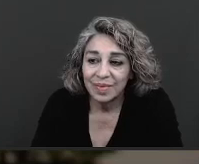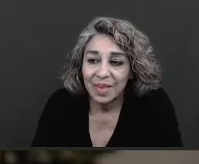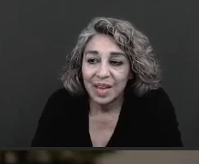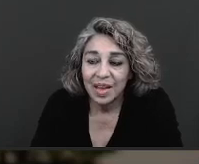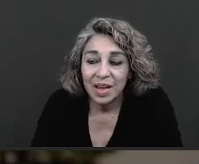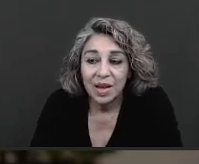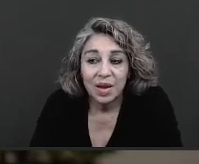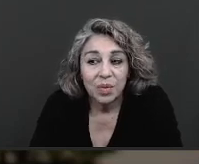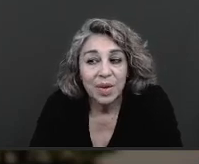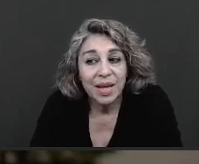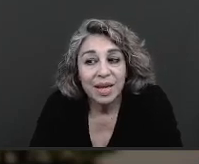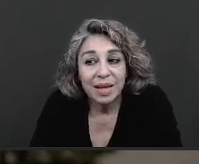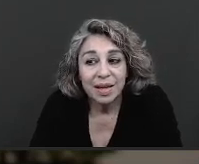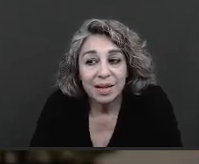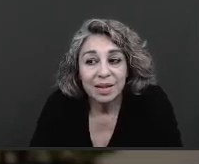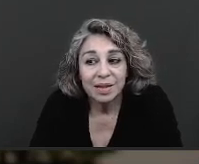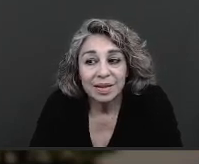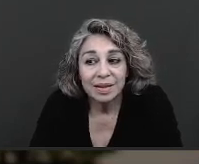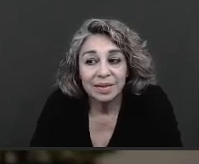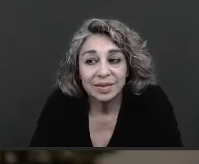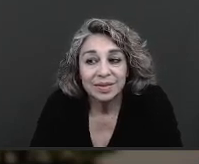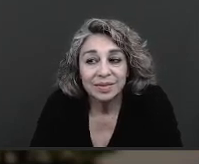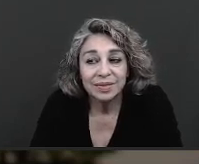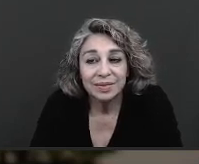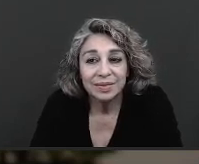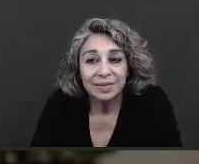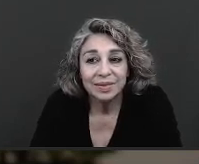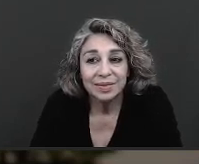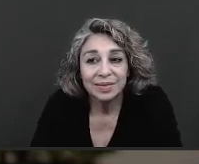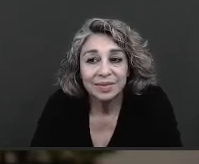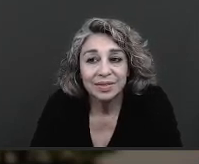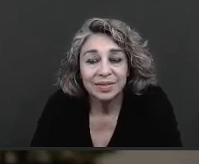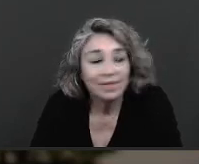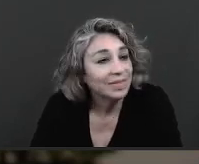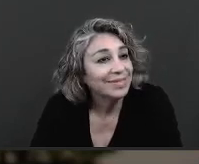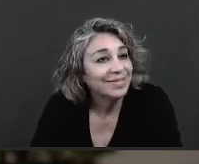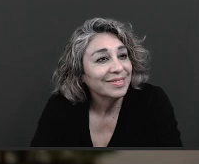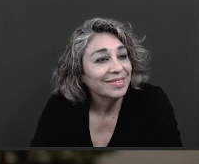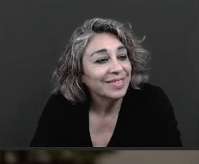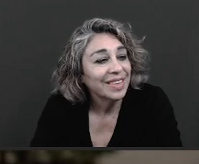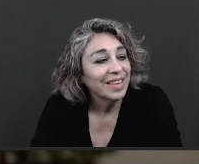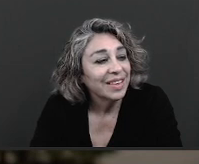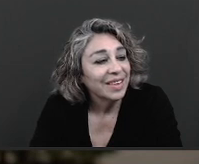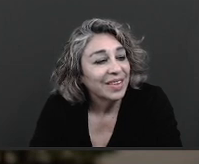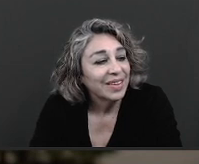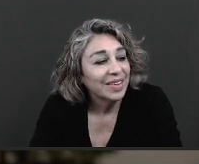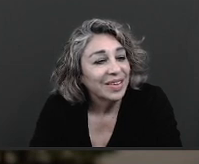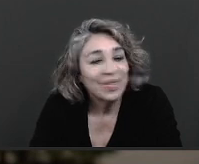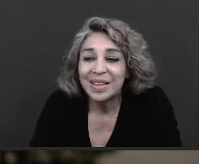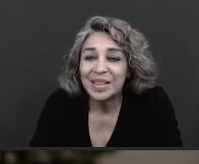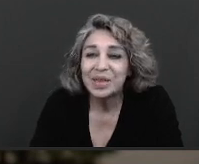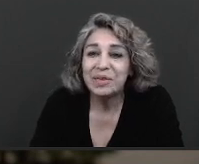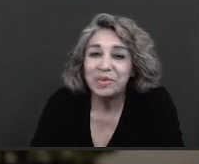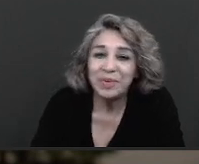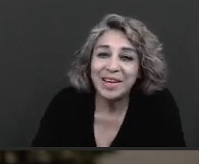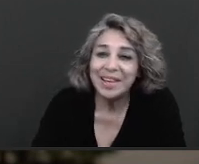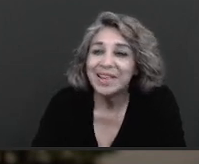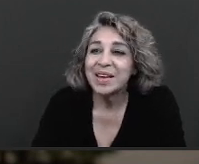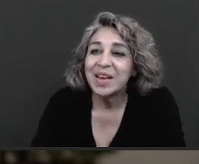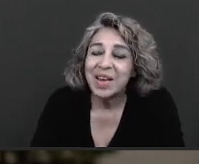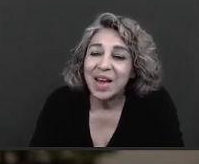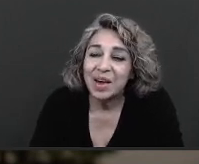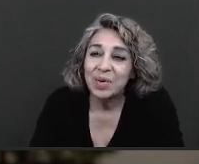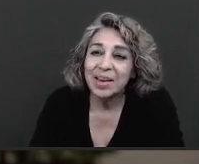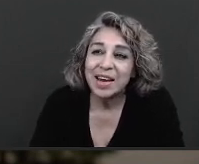well well hello everybody